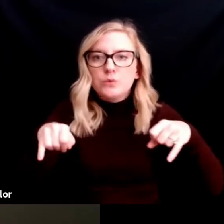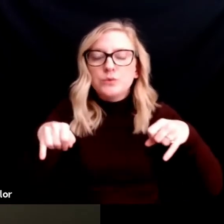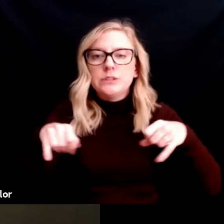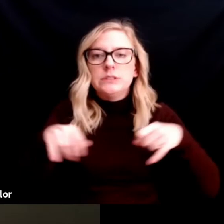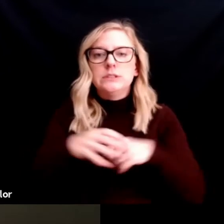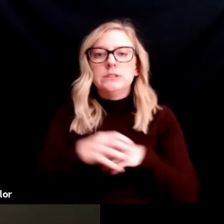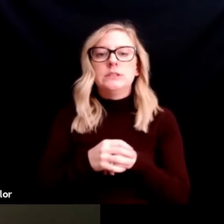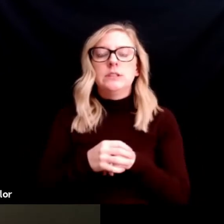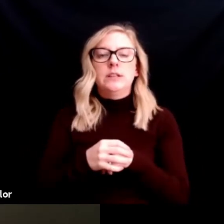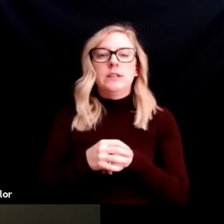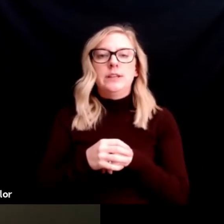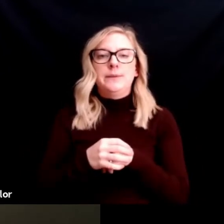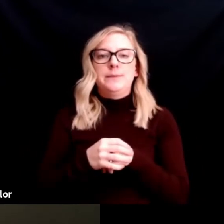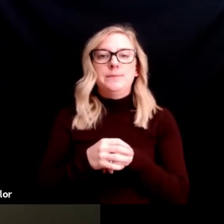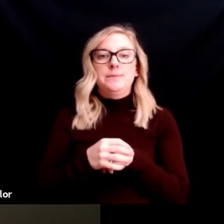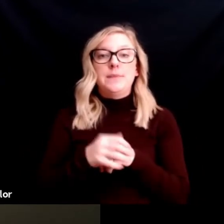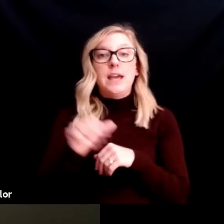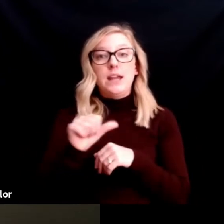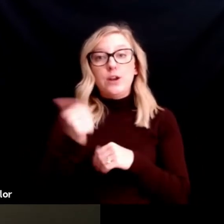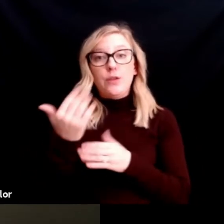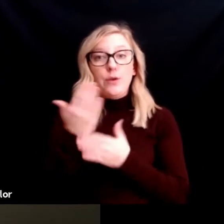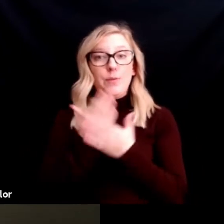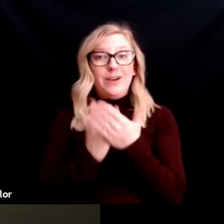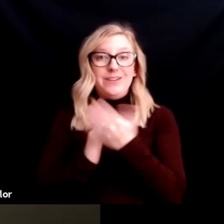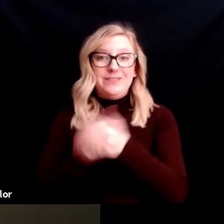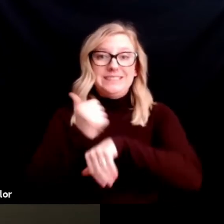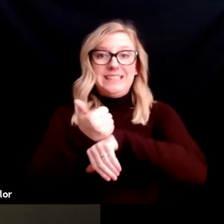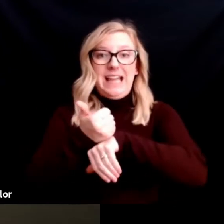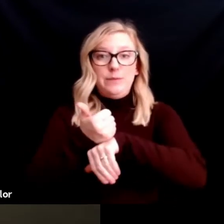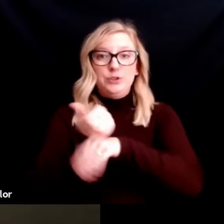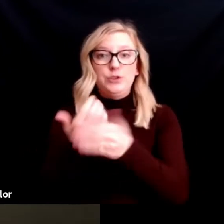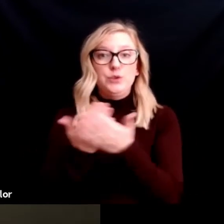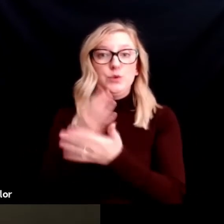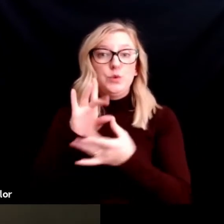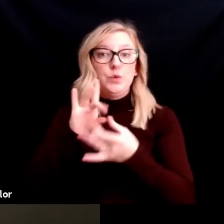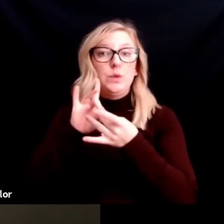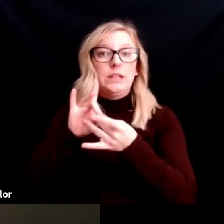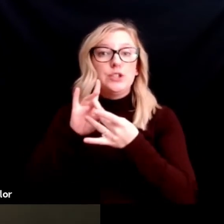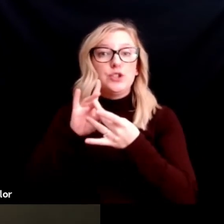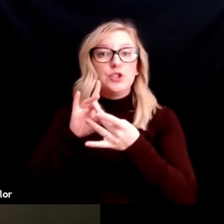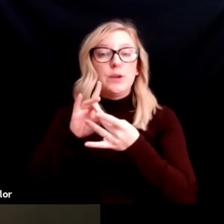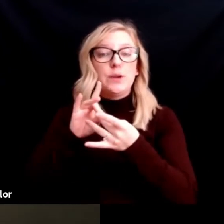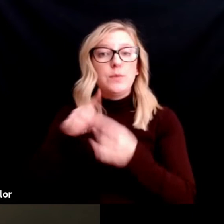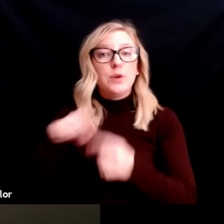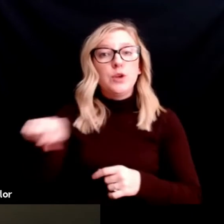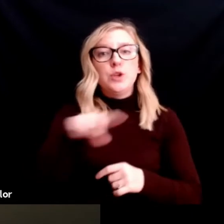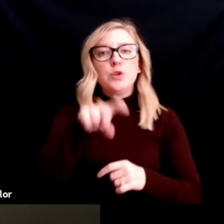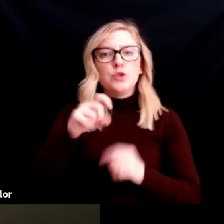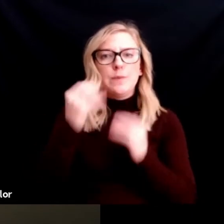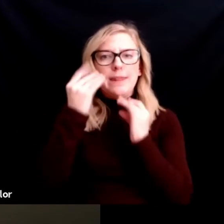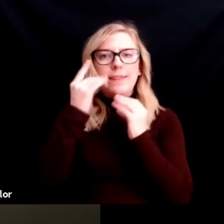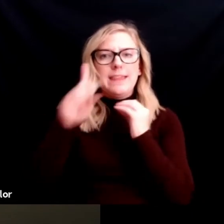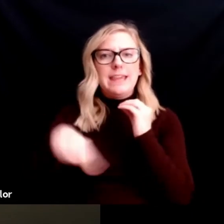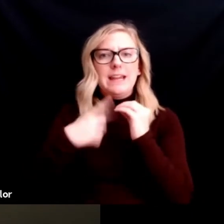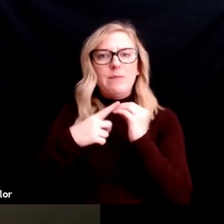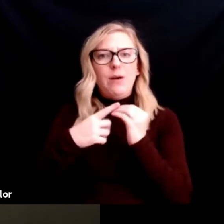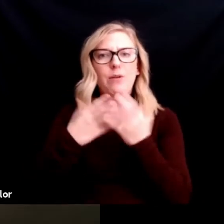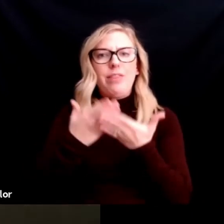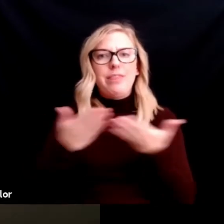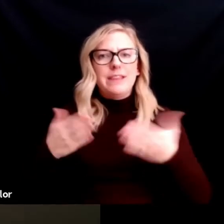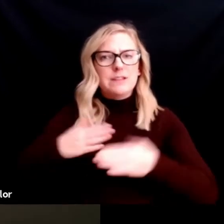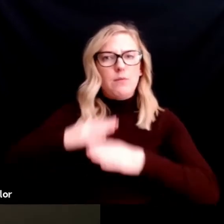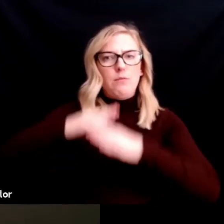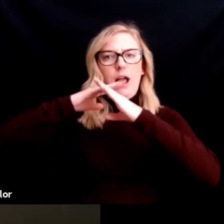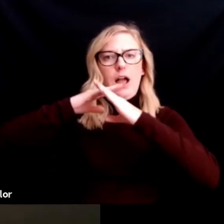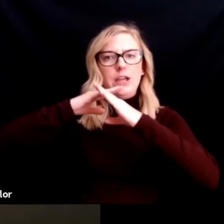piece of establishing a new relationship, you might want to think about things that are blocking you from succeeding. So,